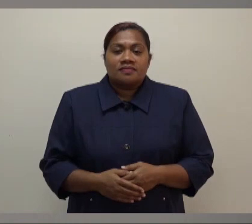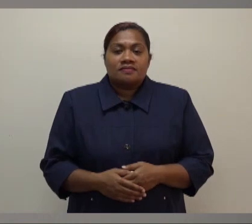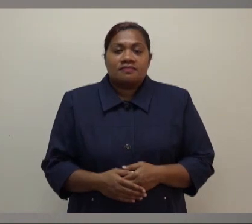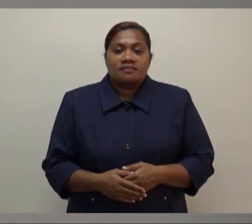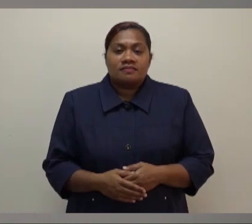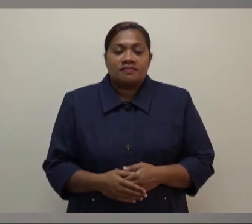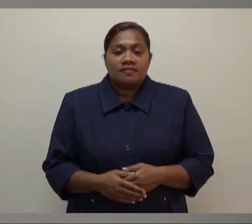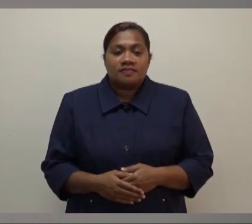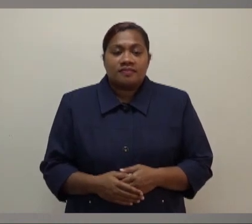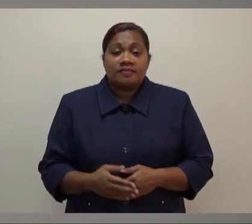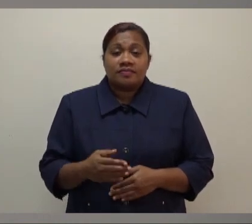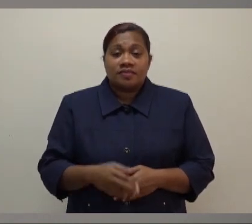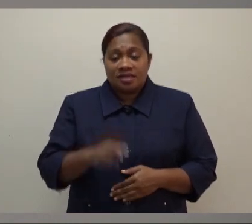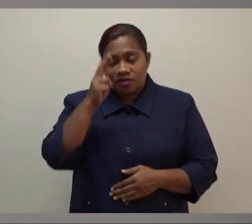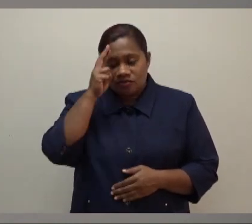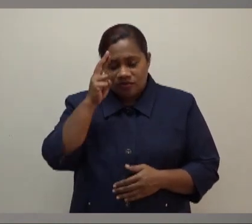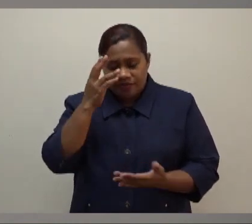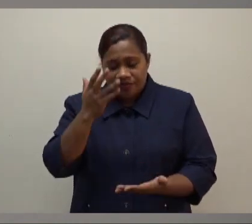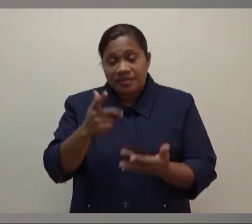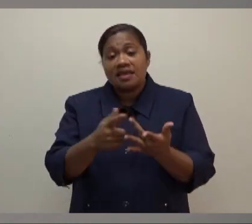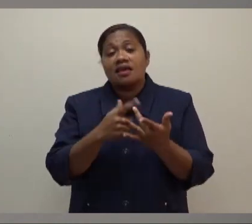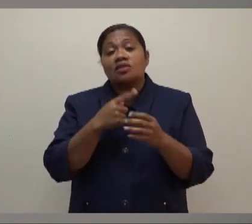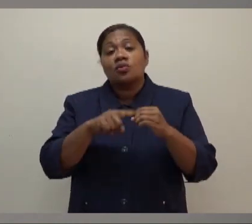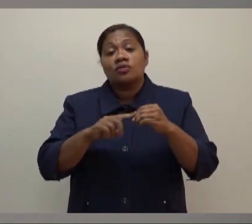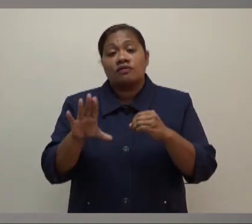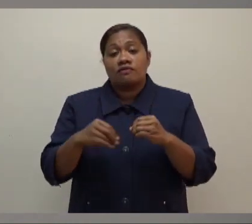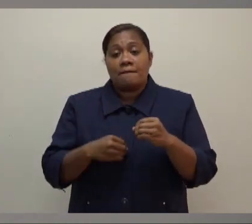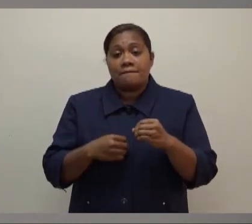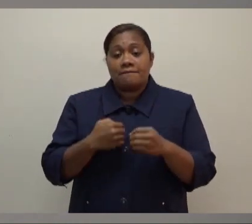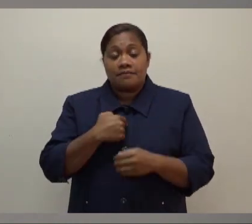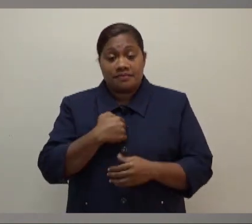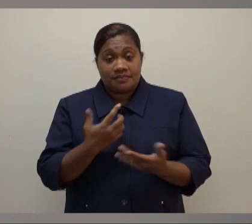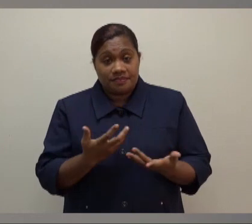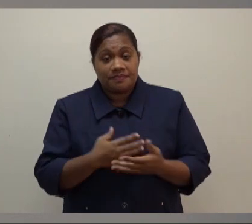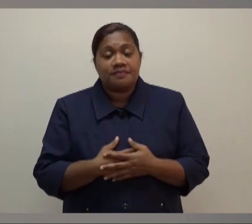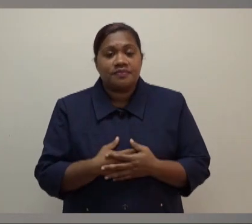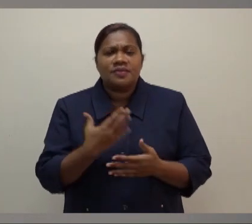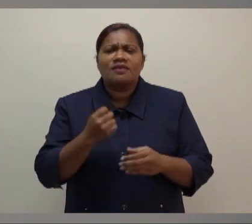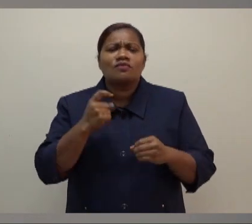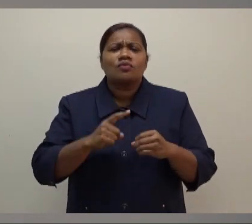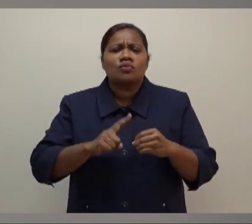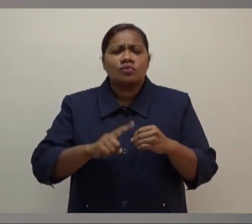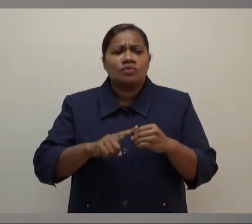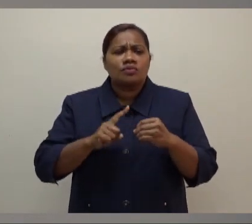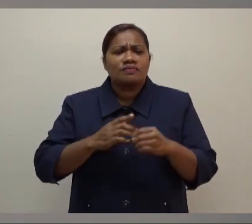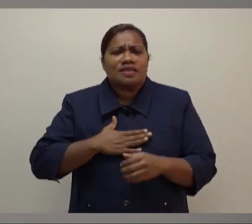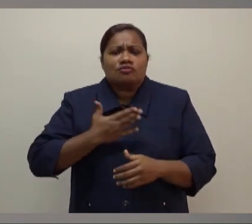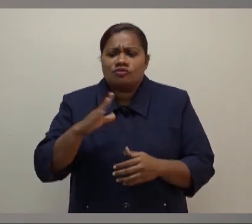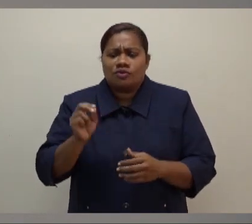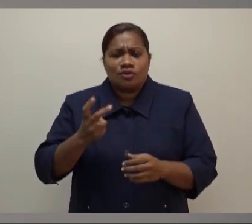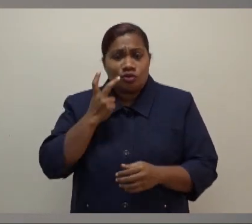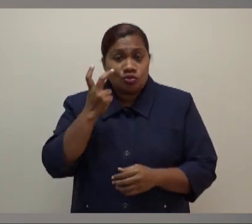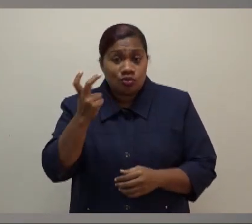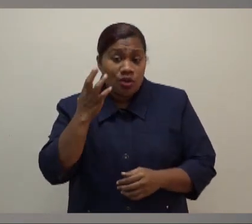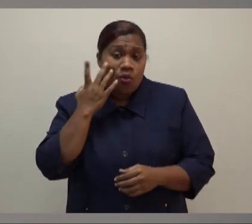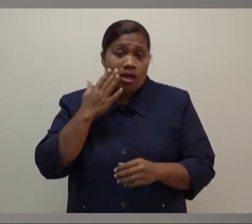So just another question from me. I understand that we've had a lot of great interest from tourists when we were opening our borders